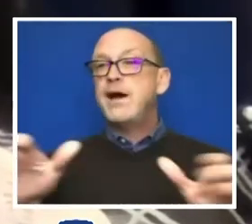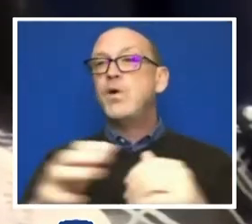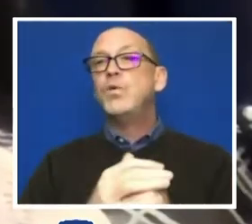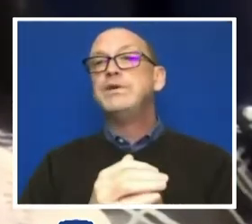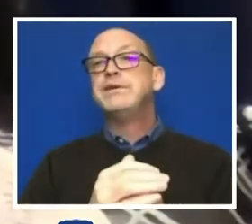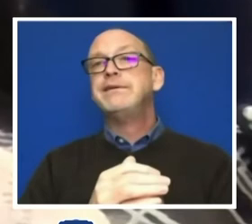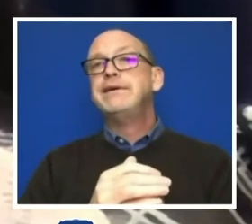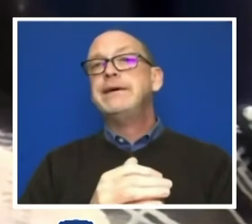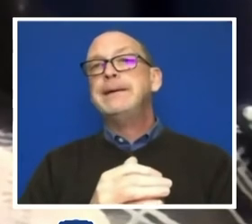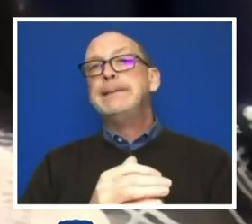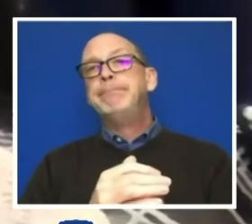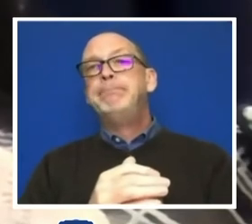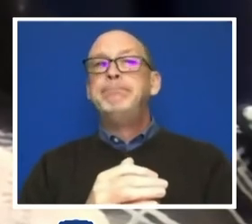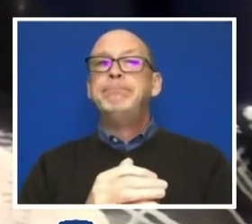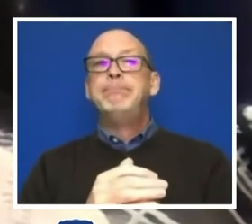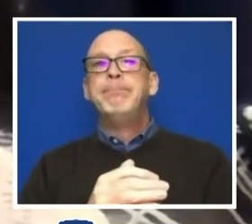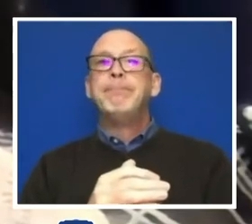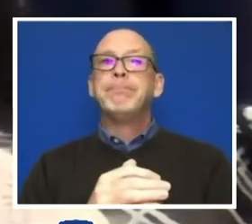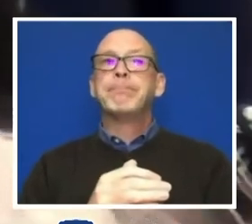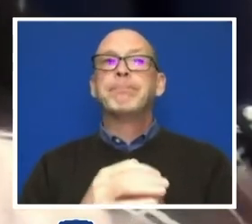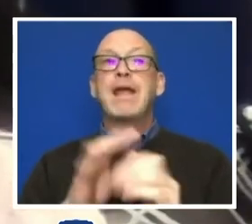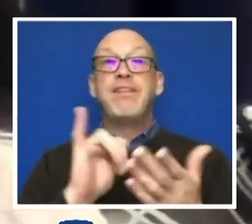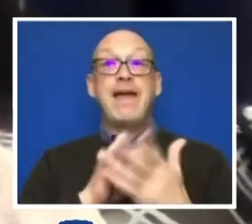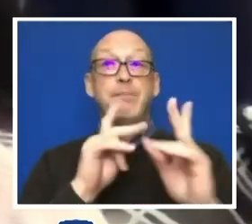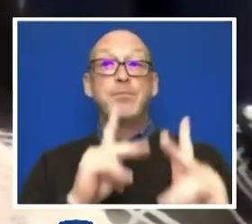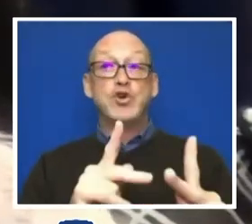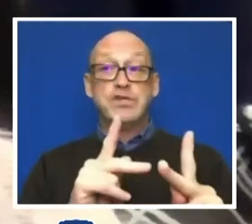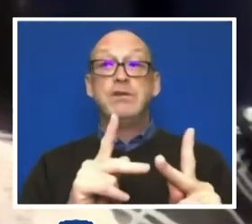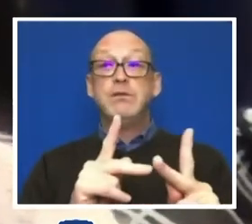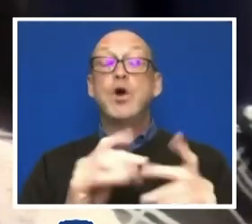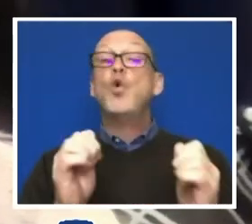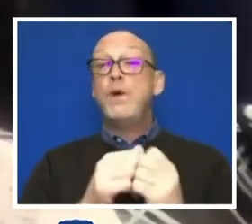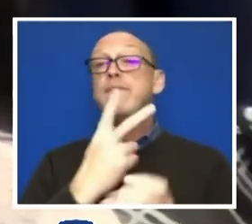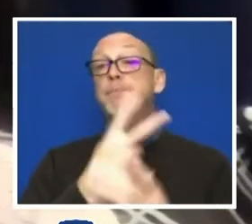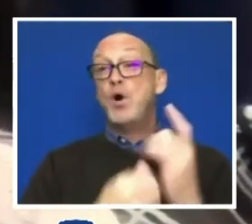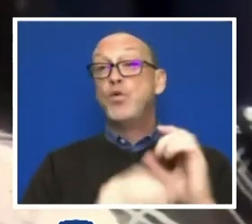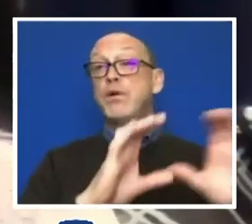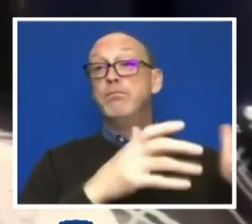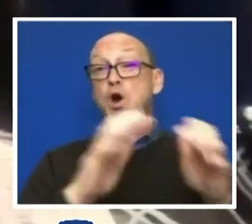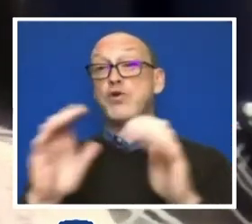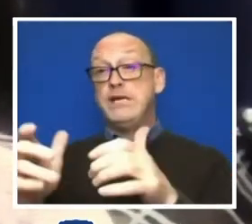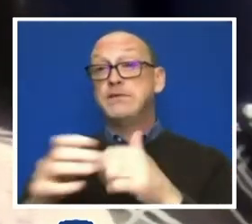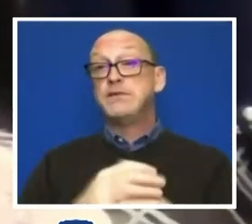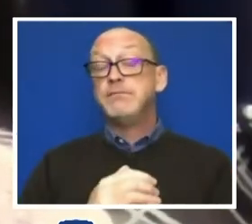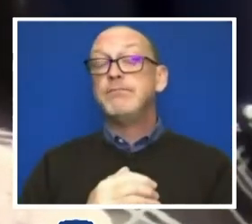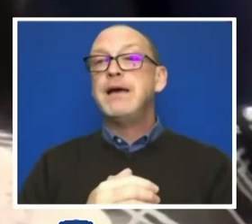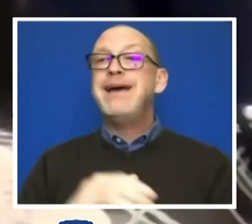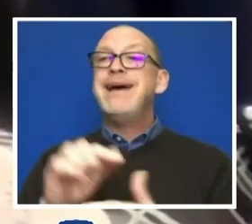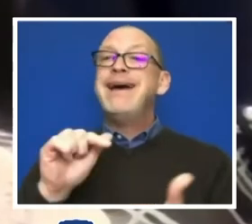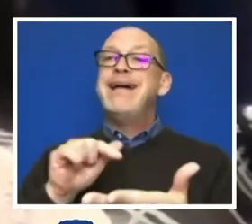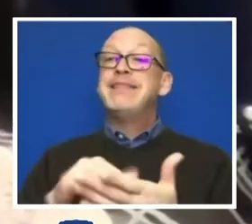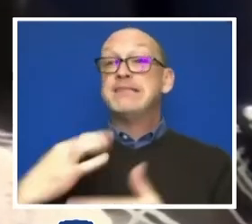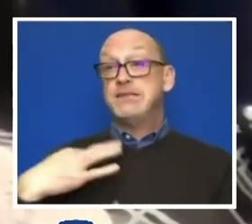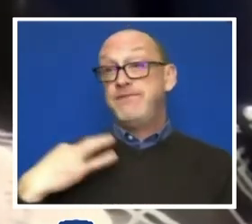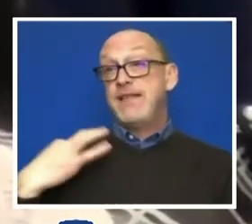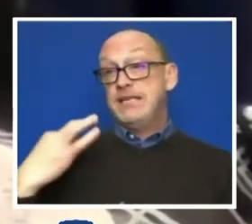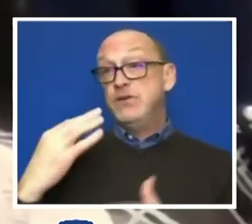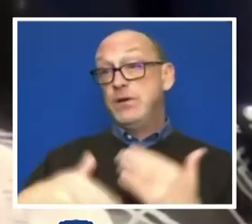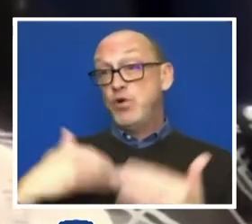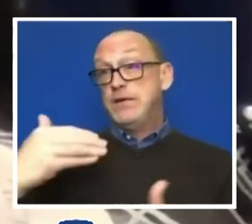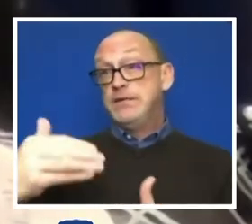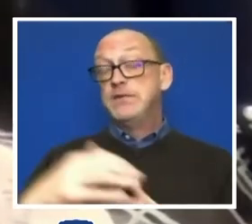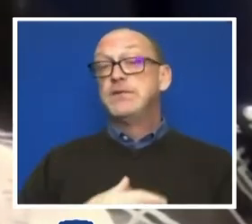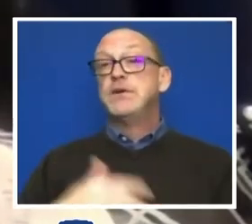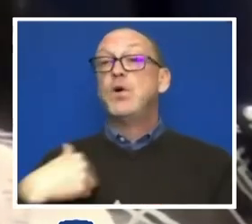person with both parties. So, this is a voluntary process we